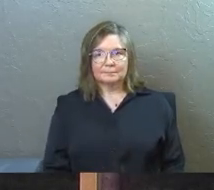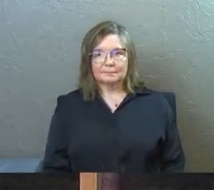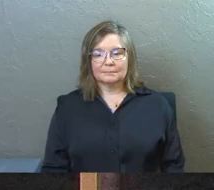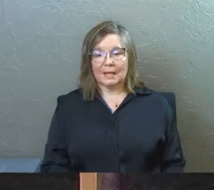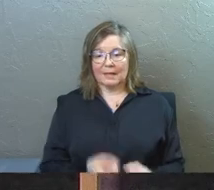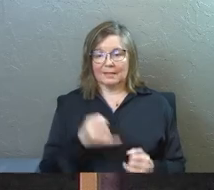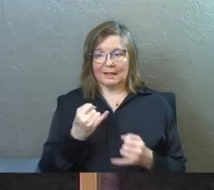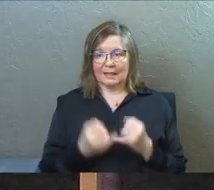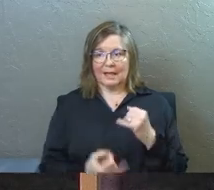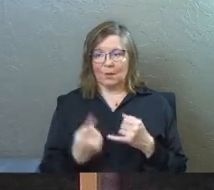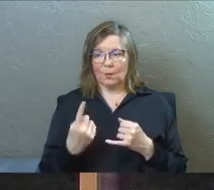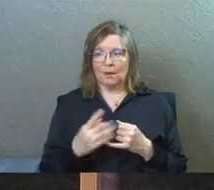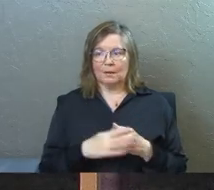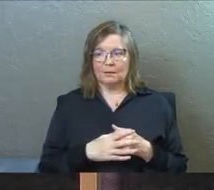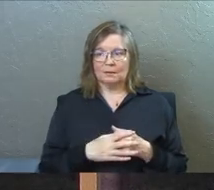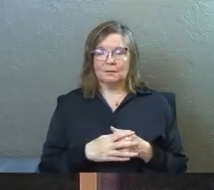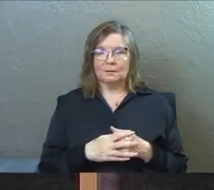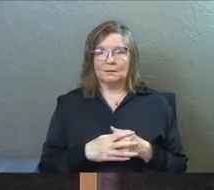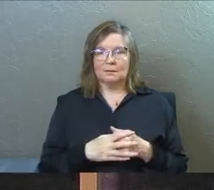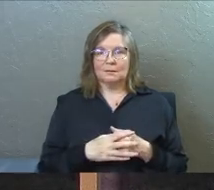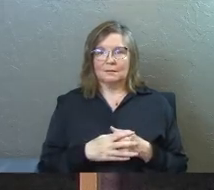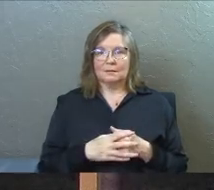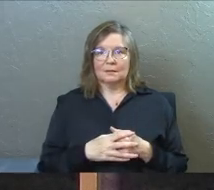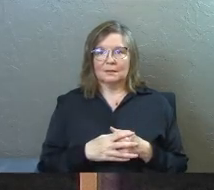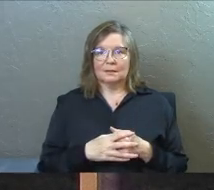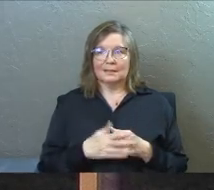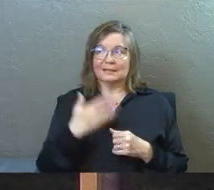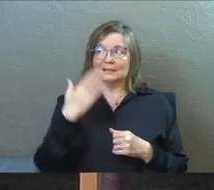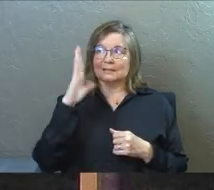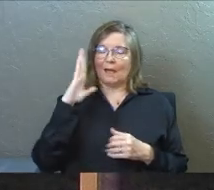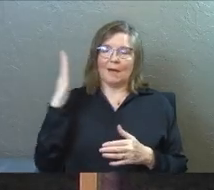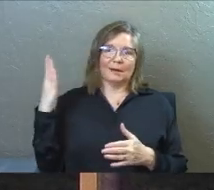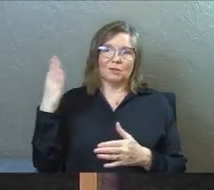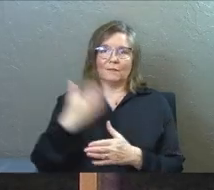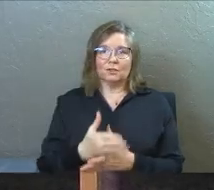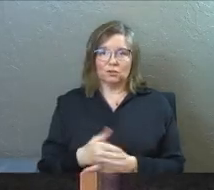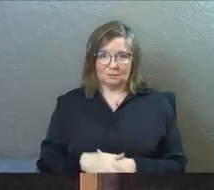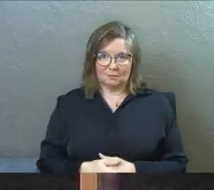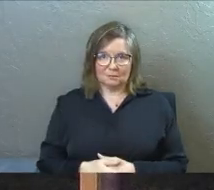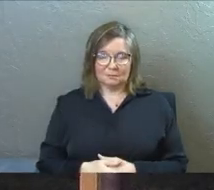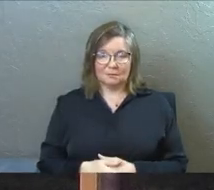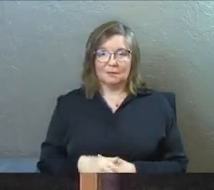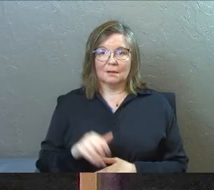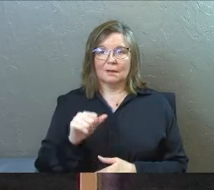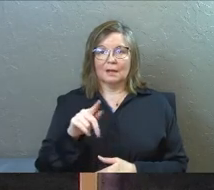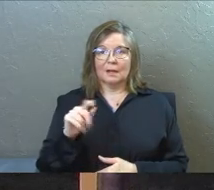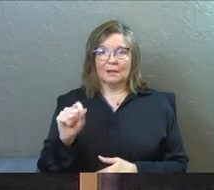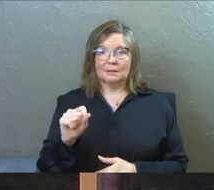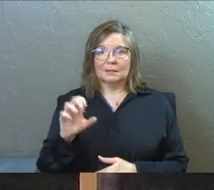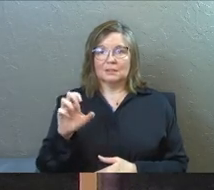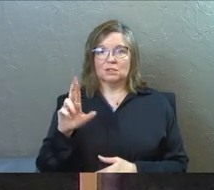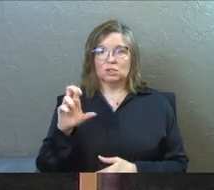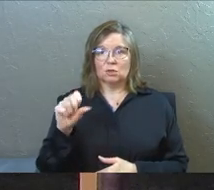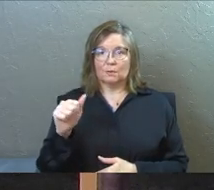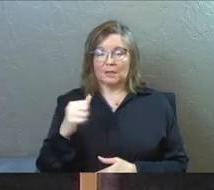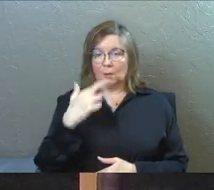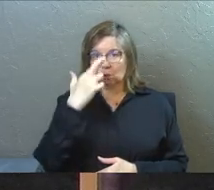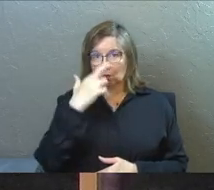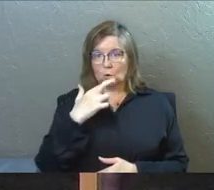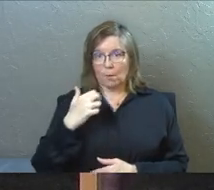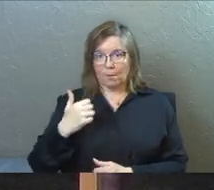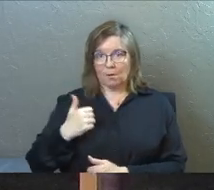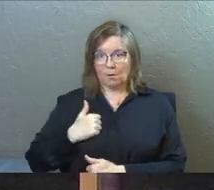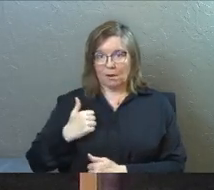And then the last one is supernatural intervention. Acts 17. In Caesarea there lived a Roman army